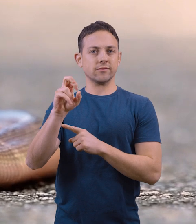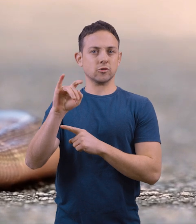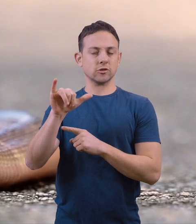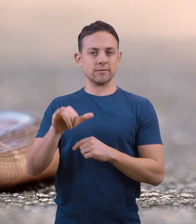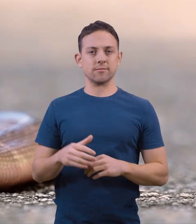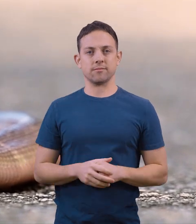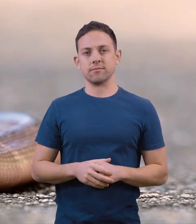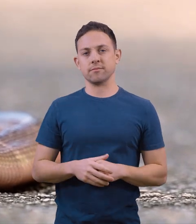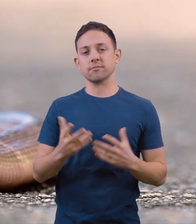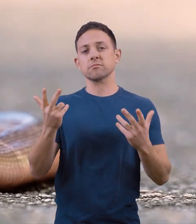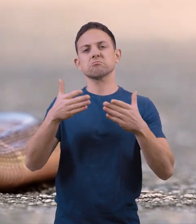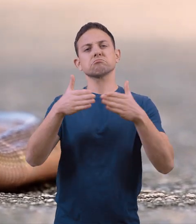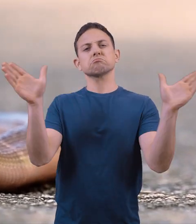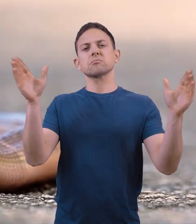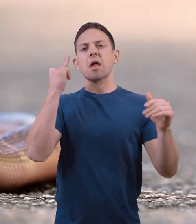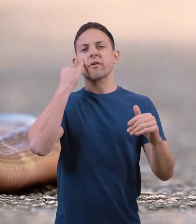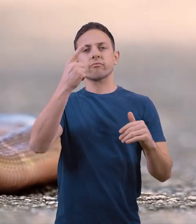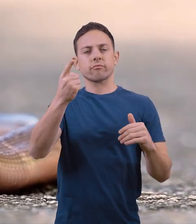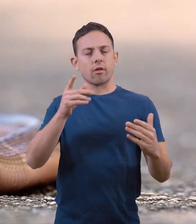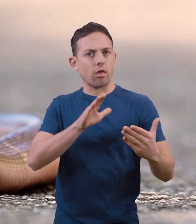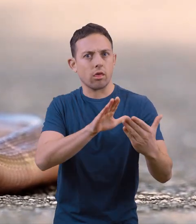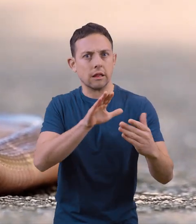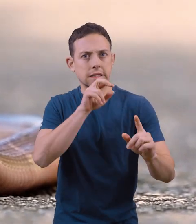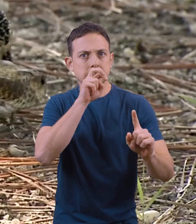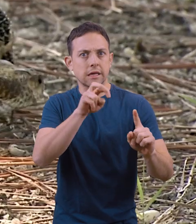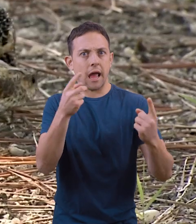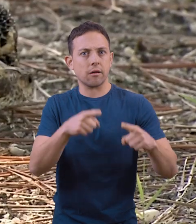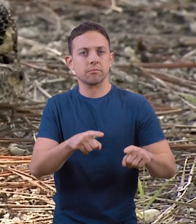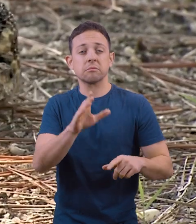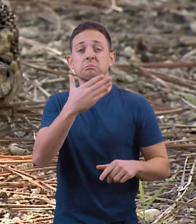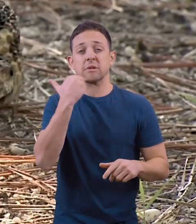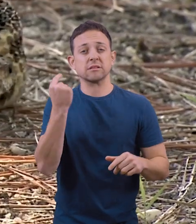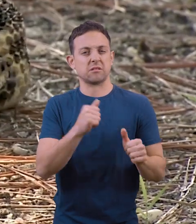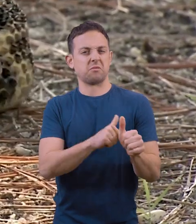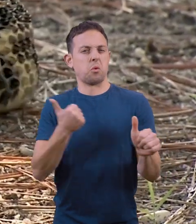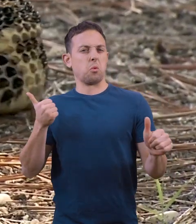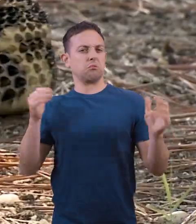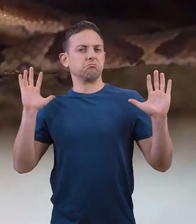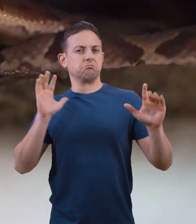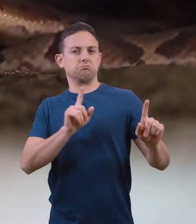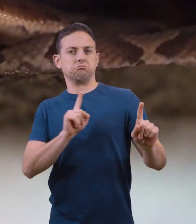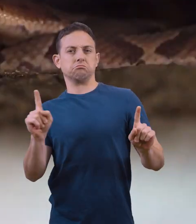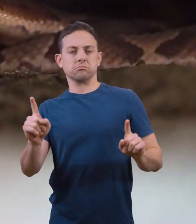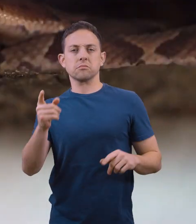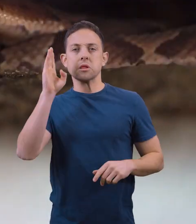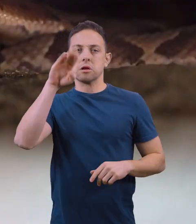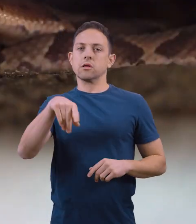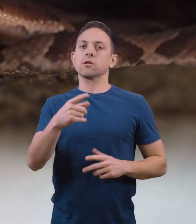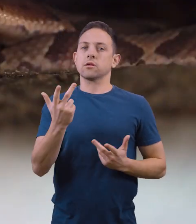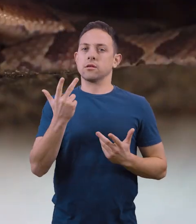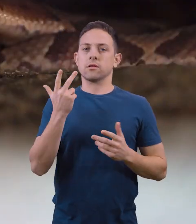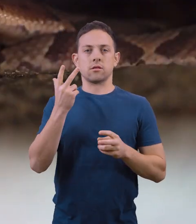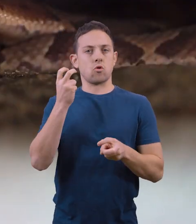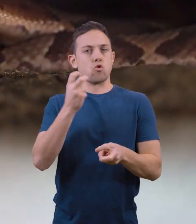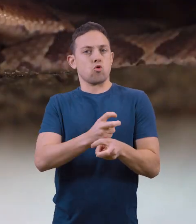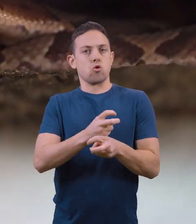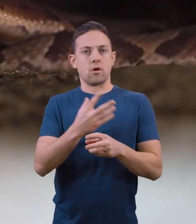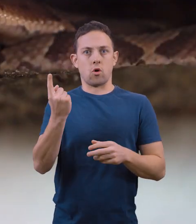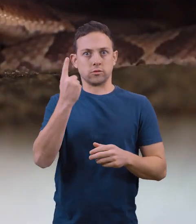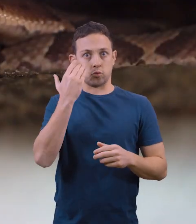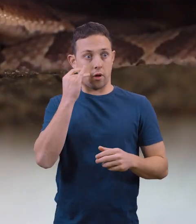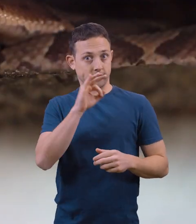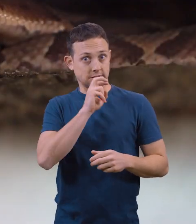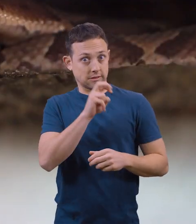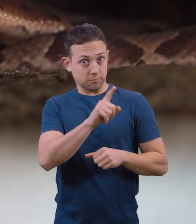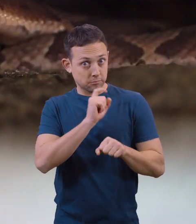Generally speaking, any time you encounter a snake, it's best to avoid them. Unfortunately, it's hard to always